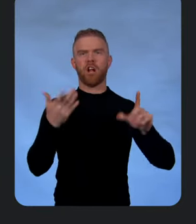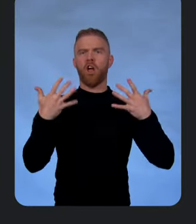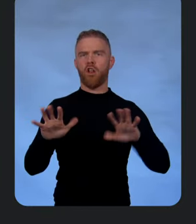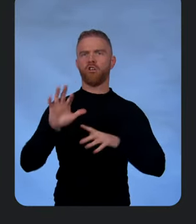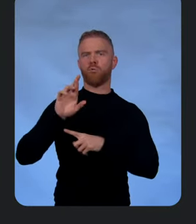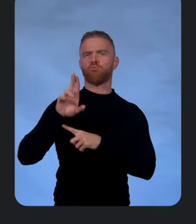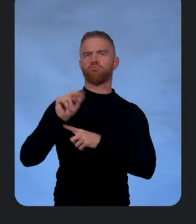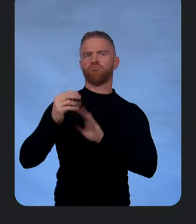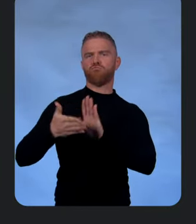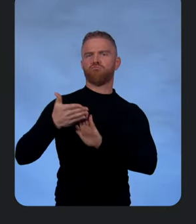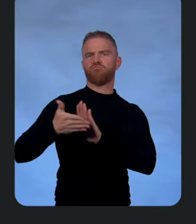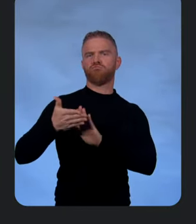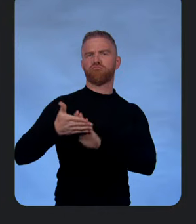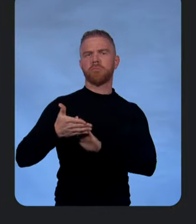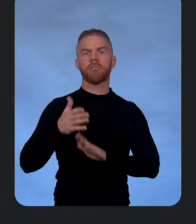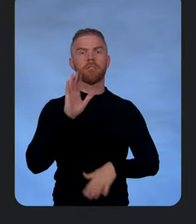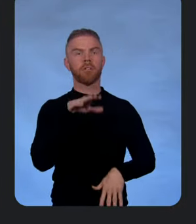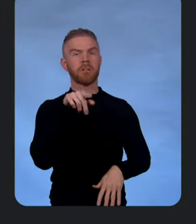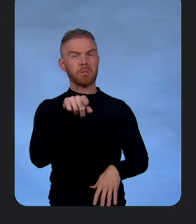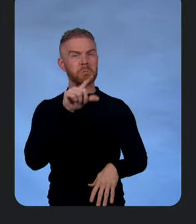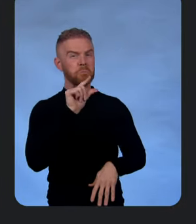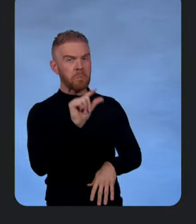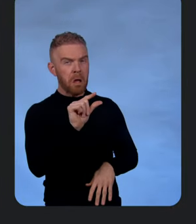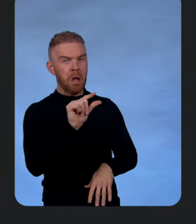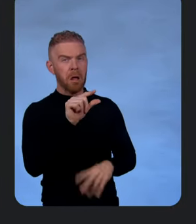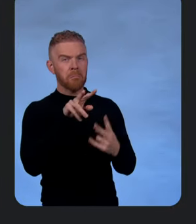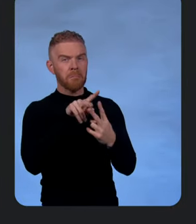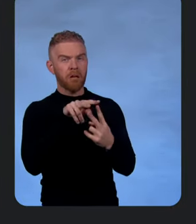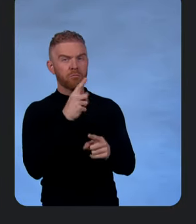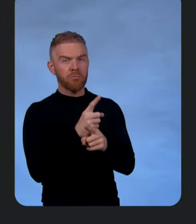super small binary, right? Right. So we go to the build directory,